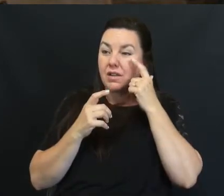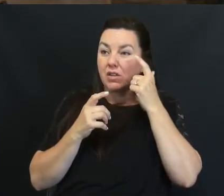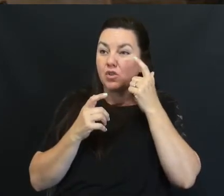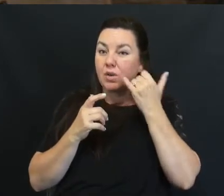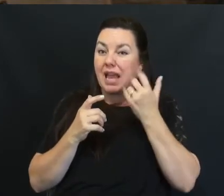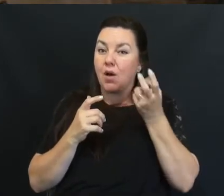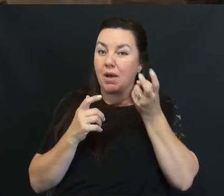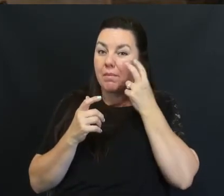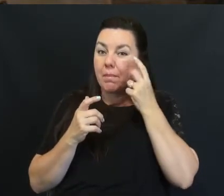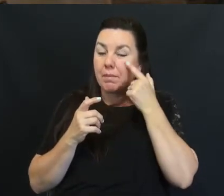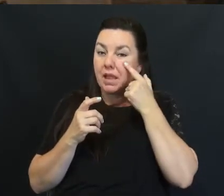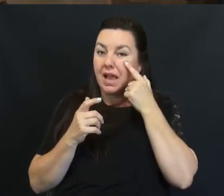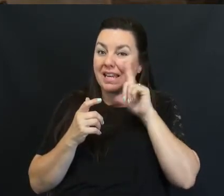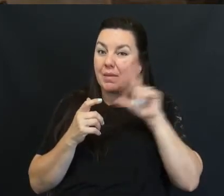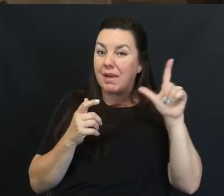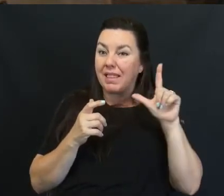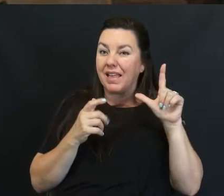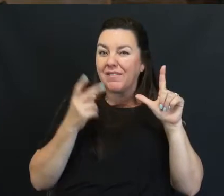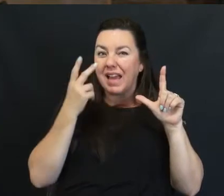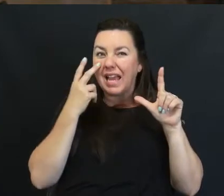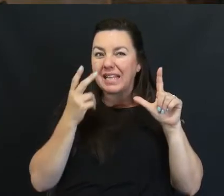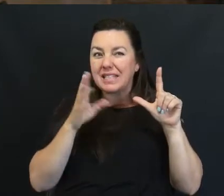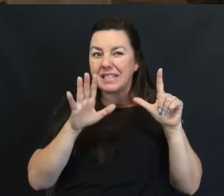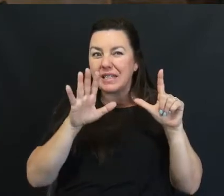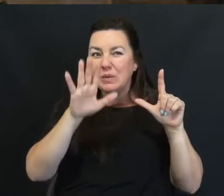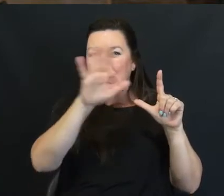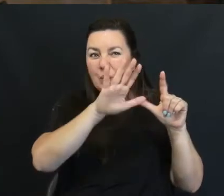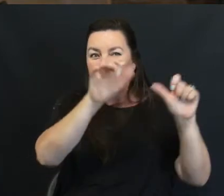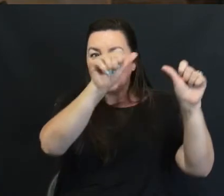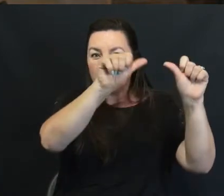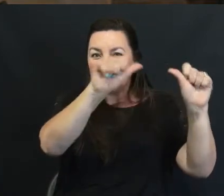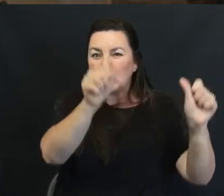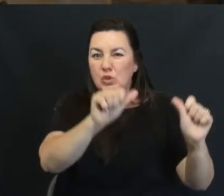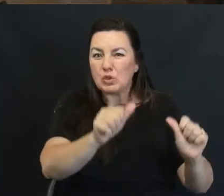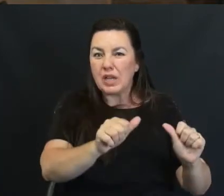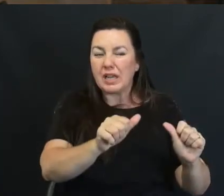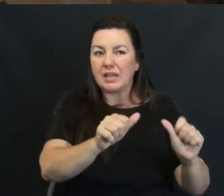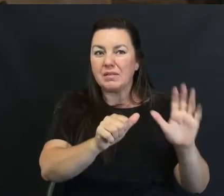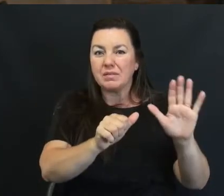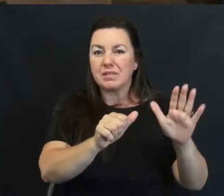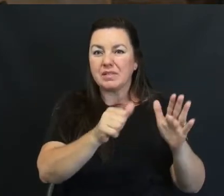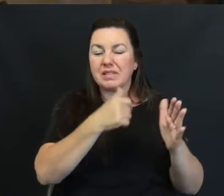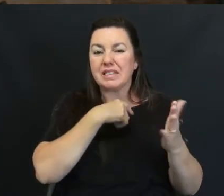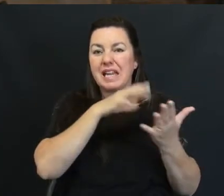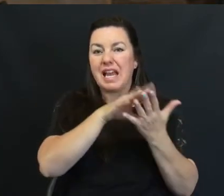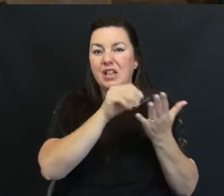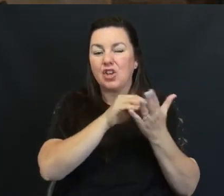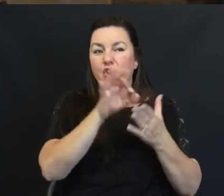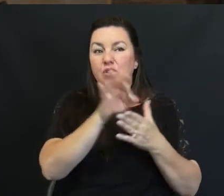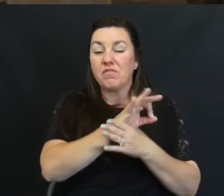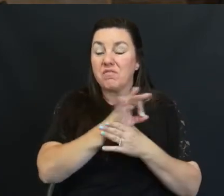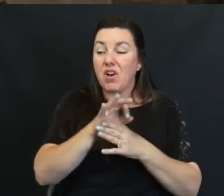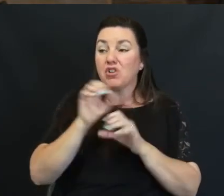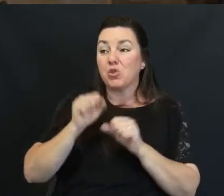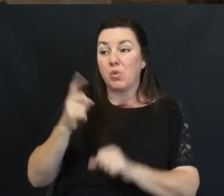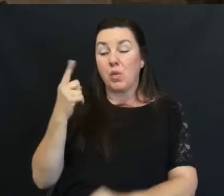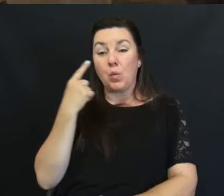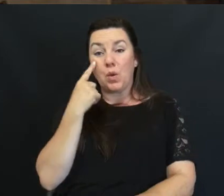Even though I'm able To see general optics And I've learned That I can function With one eye